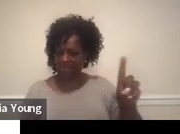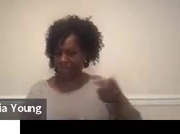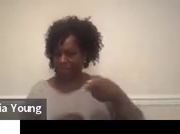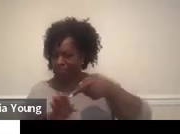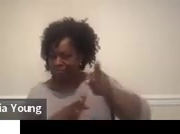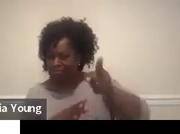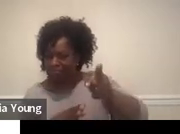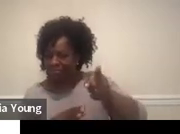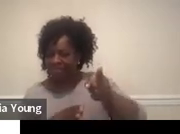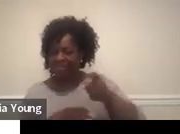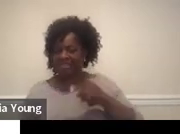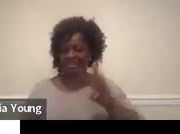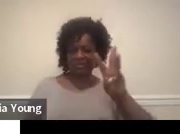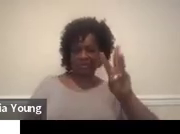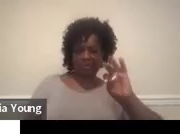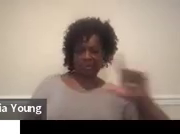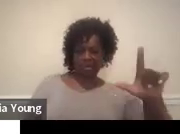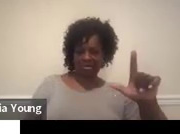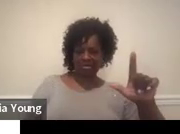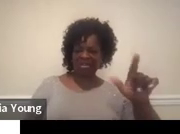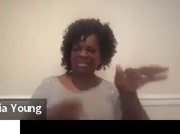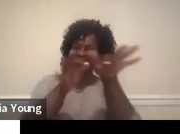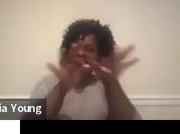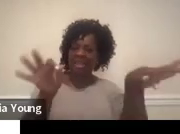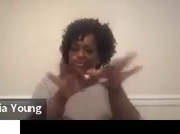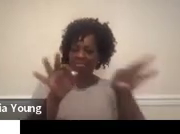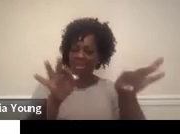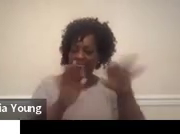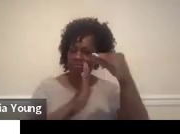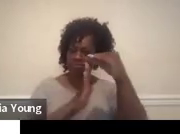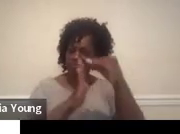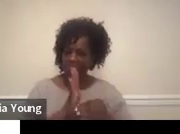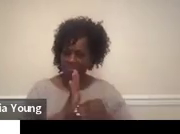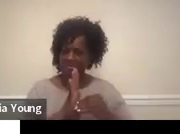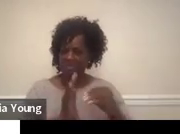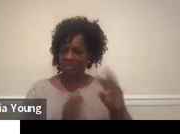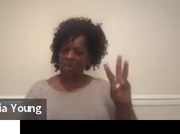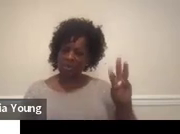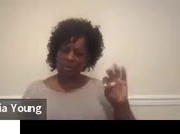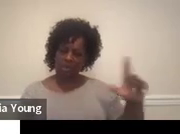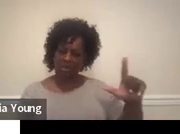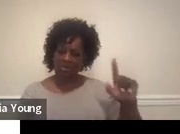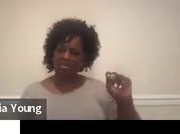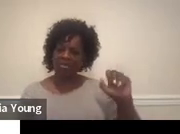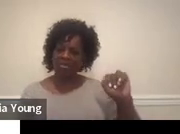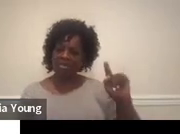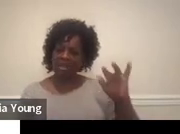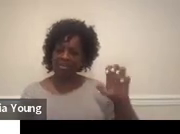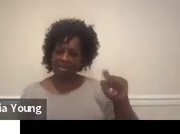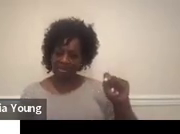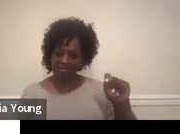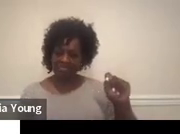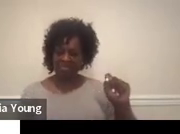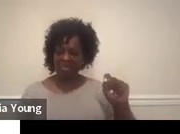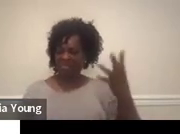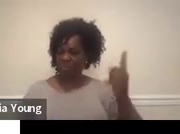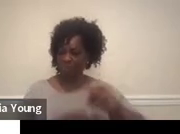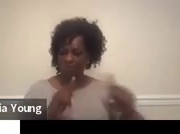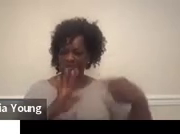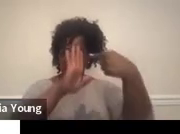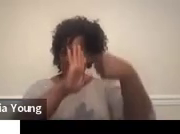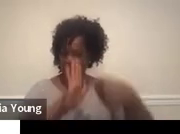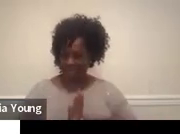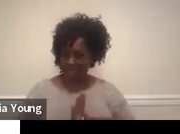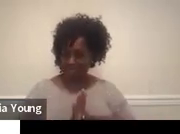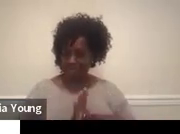statement, okay? This is where you're going to use that will statement. And here we have four different examples of